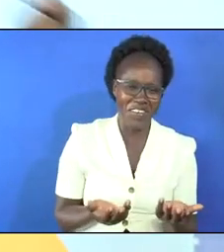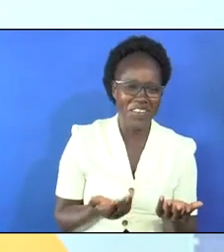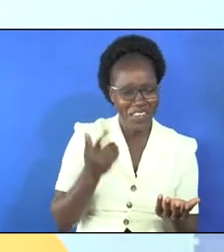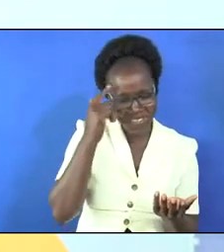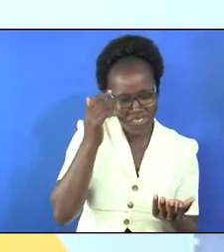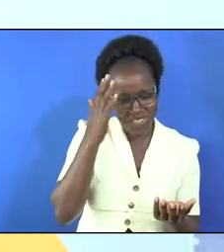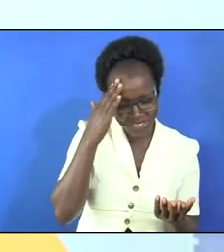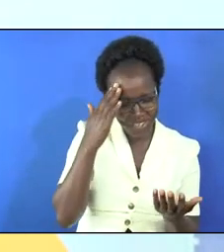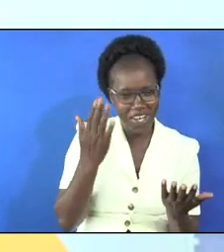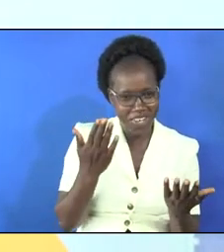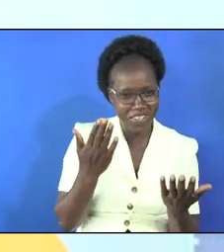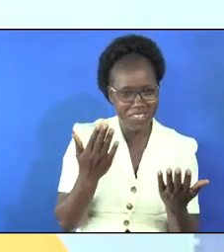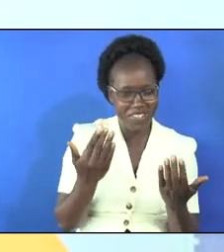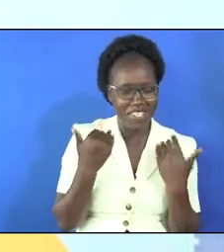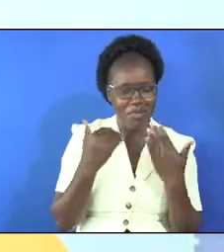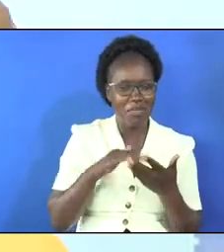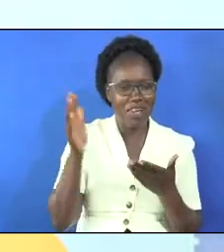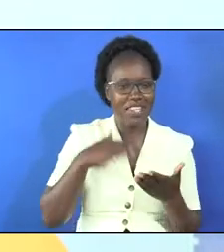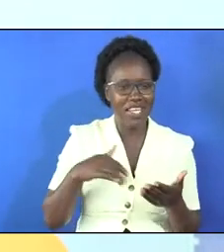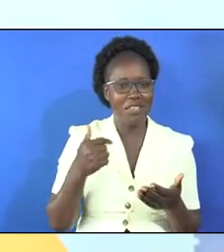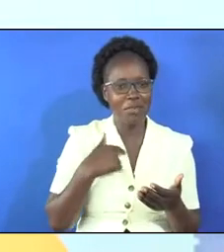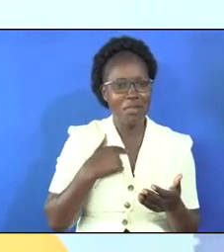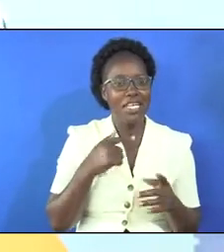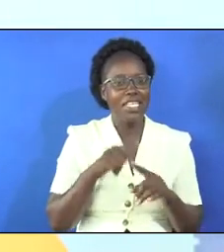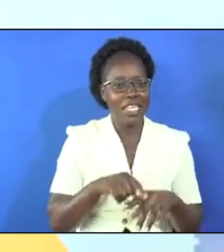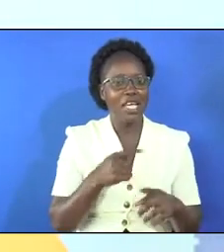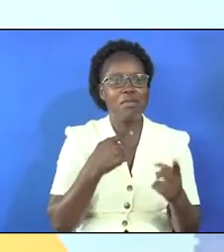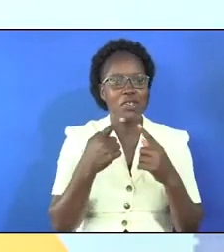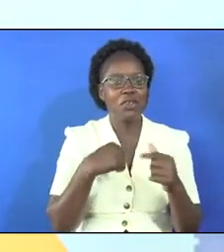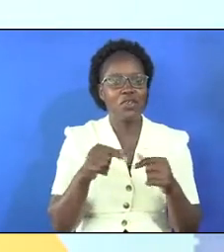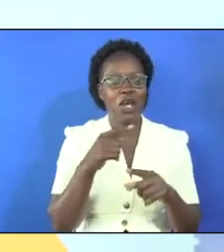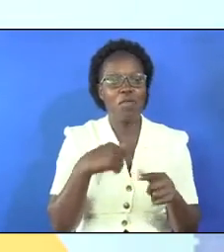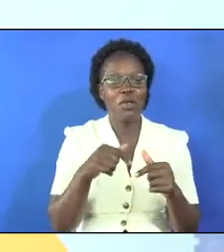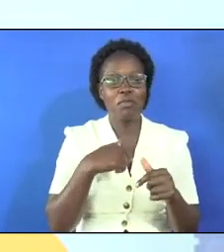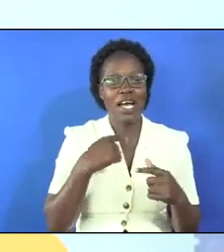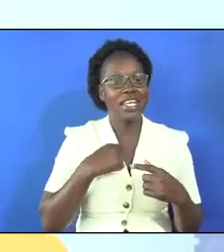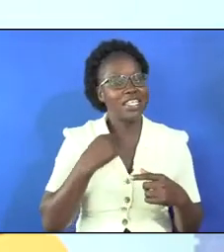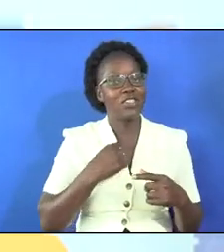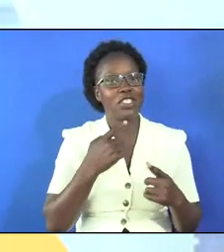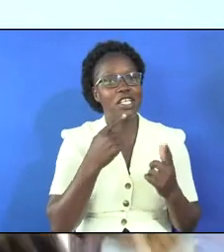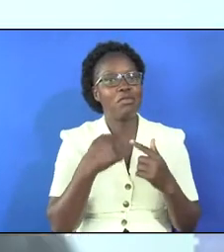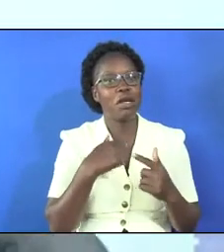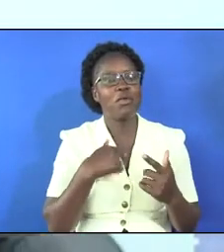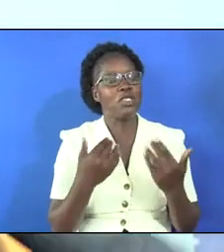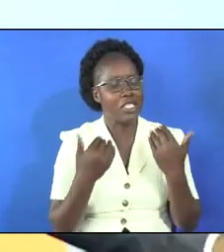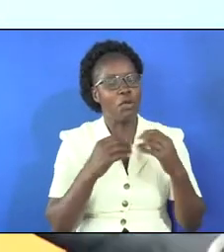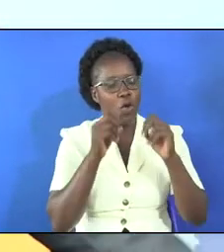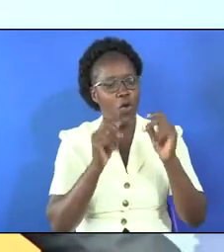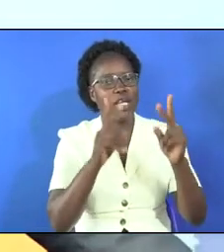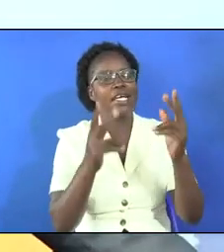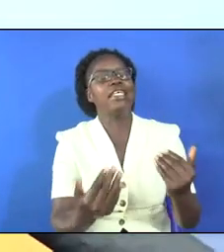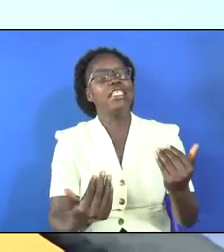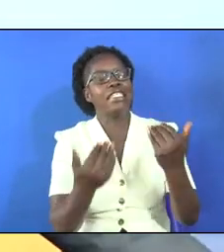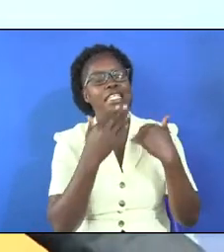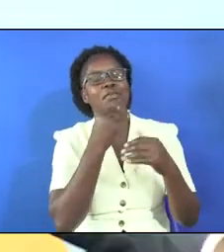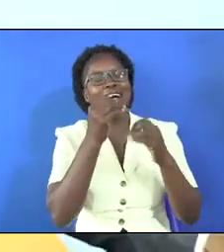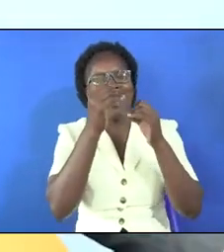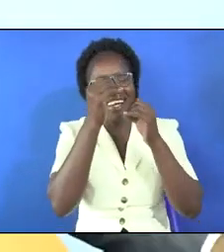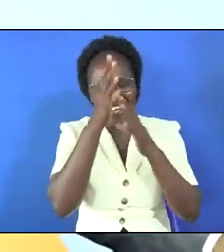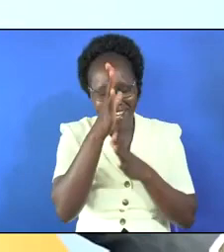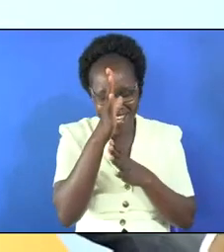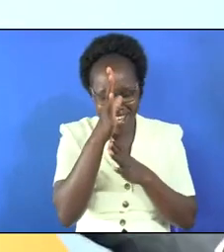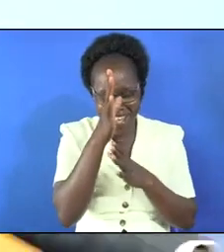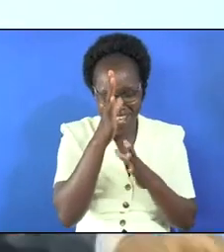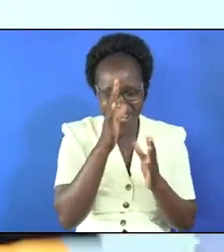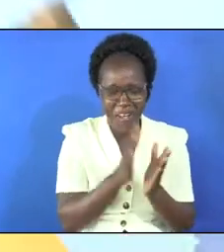how to sleep more than i sleep so when i talk to you about my dress you are telling me about your sleep okay sleep man of god